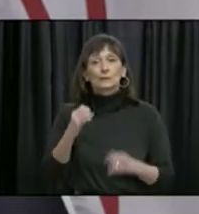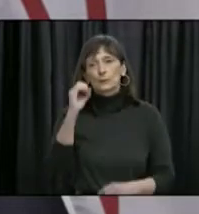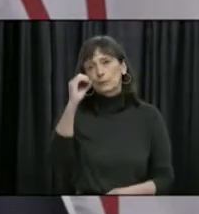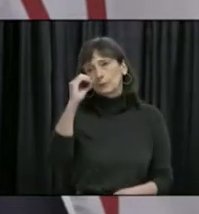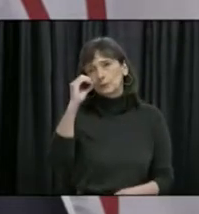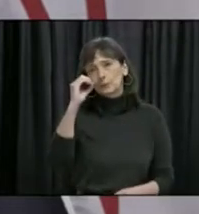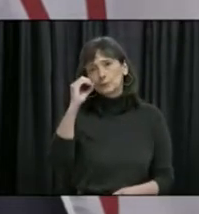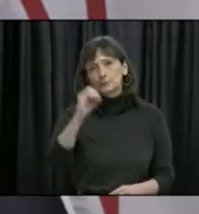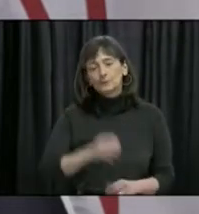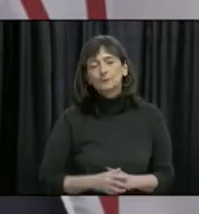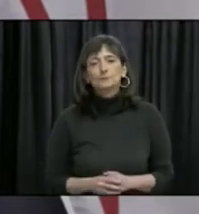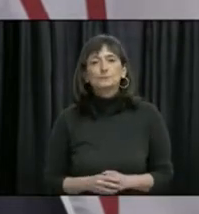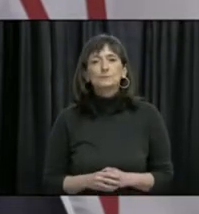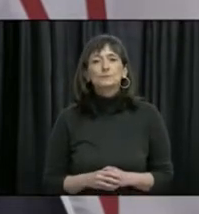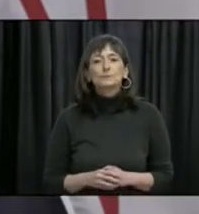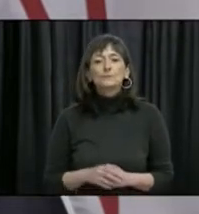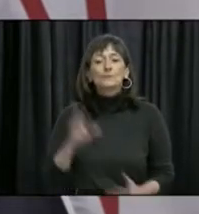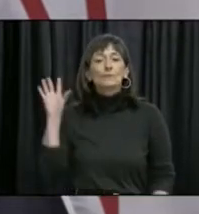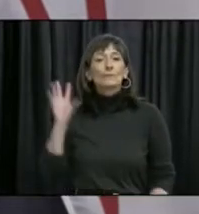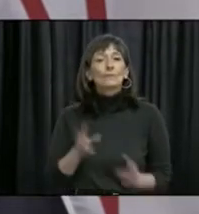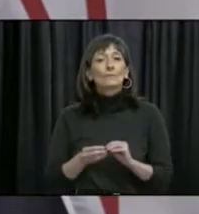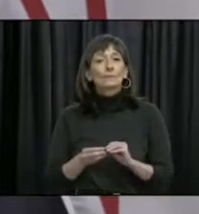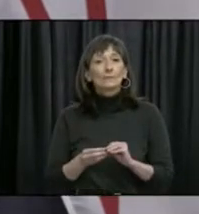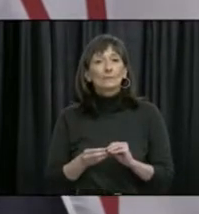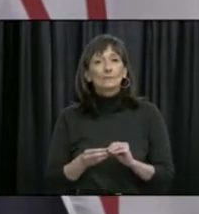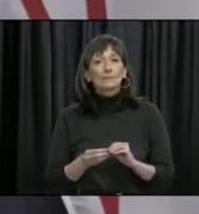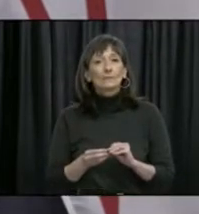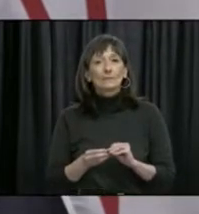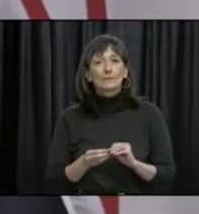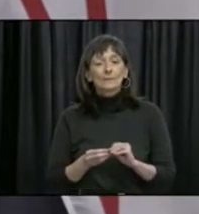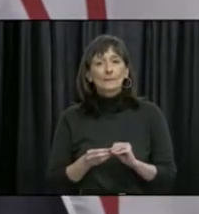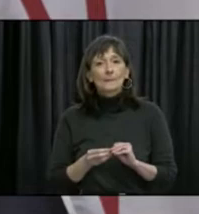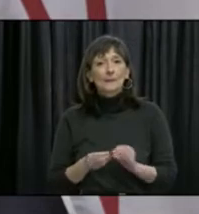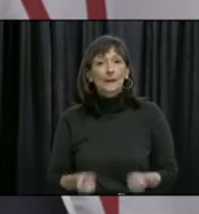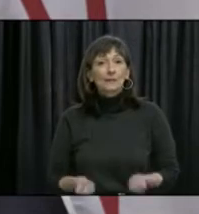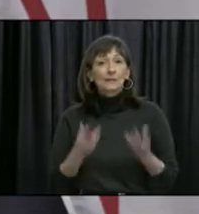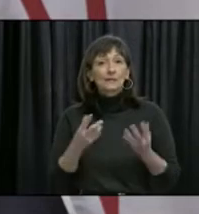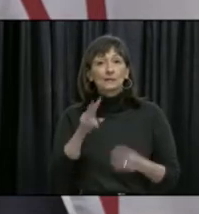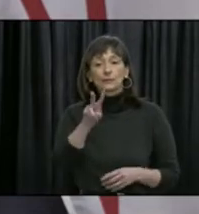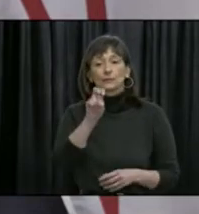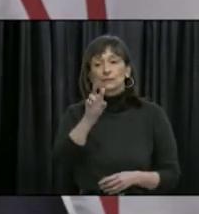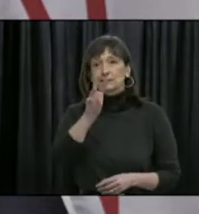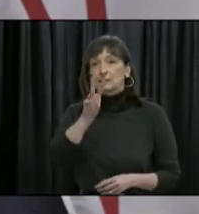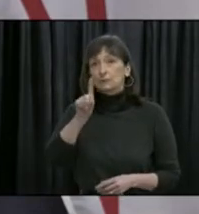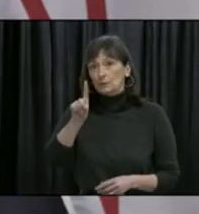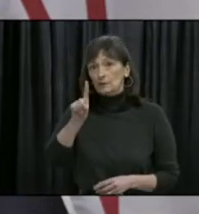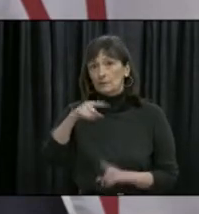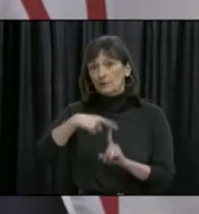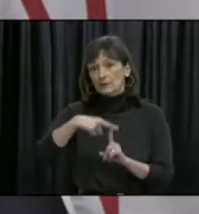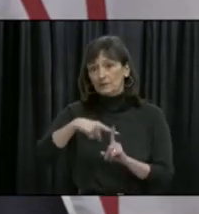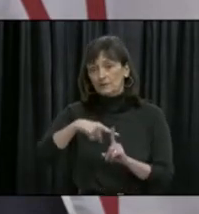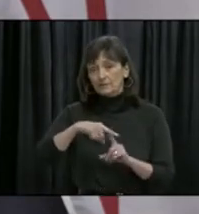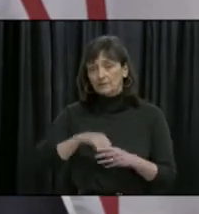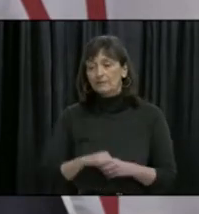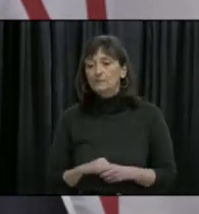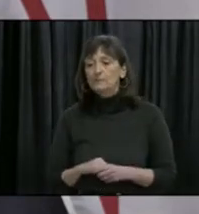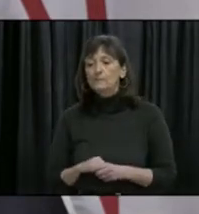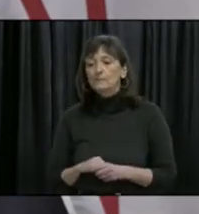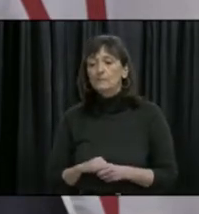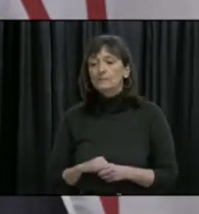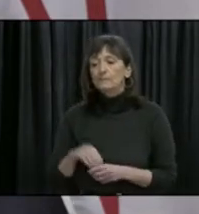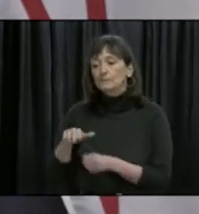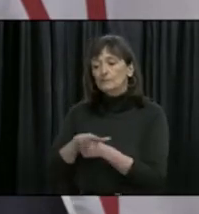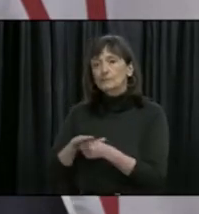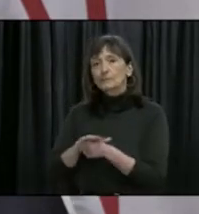in the province. The total number of cases in our province remains at 261. By region, have